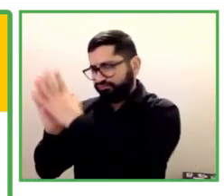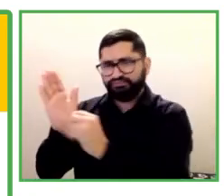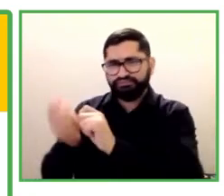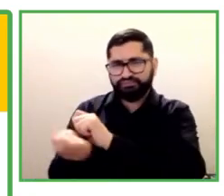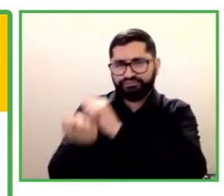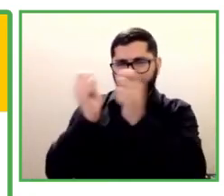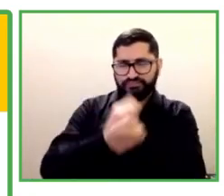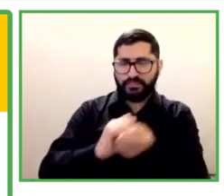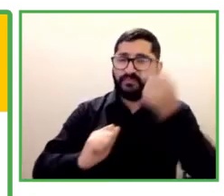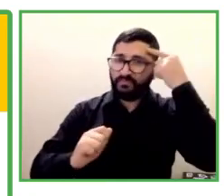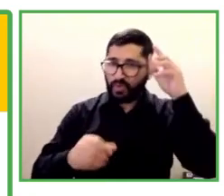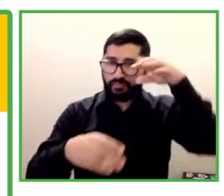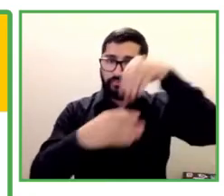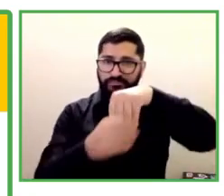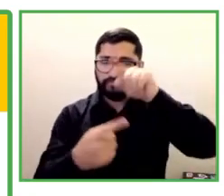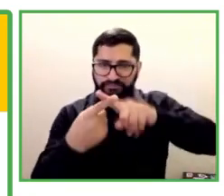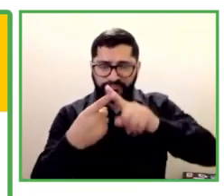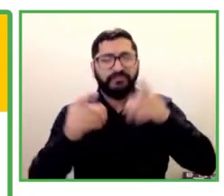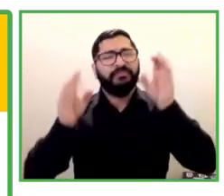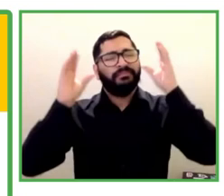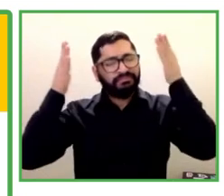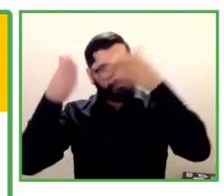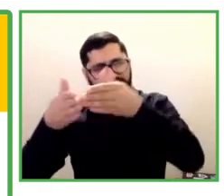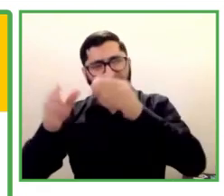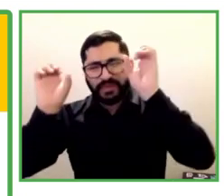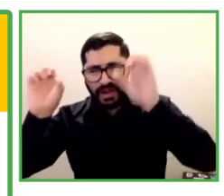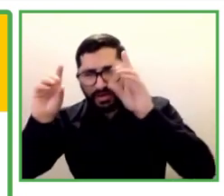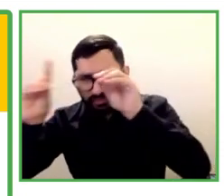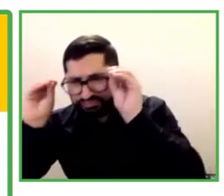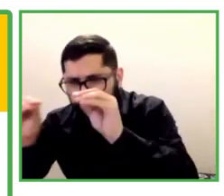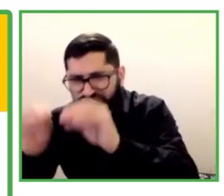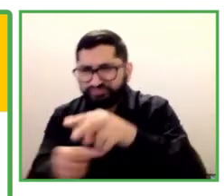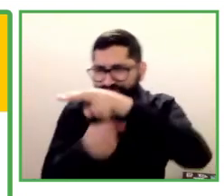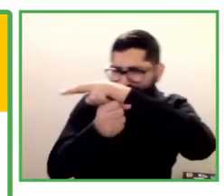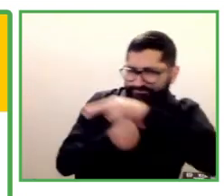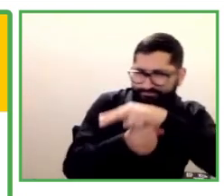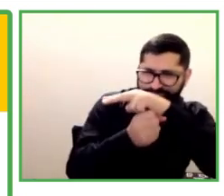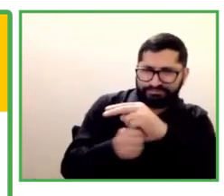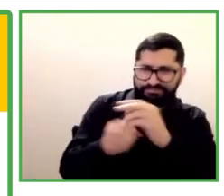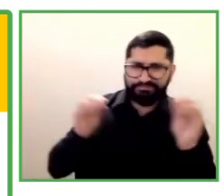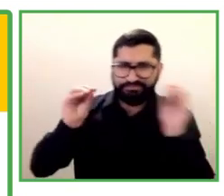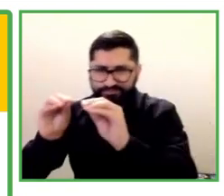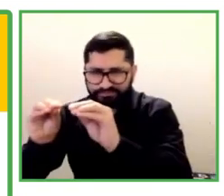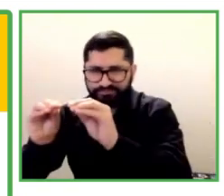impact, and to put this back into your program. Next, please.